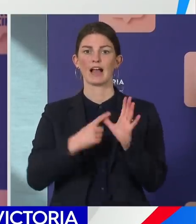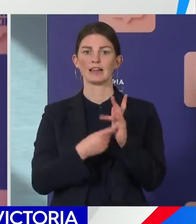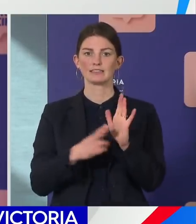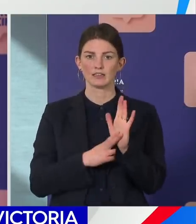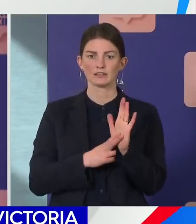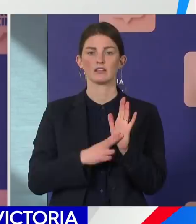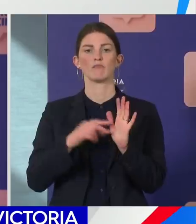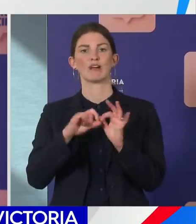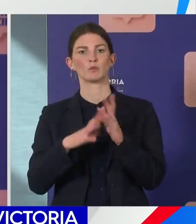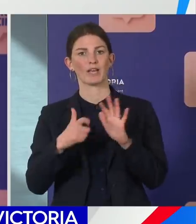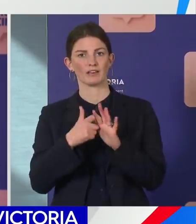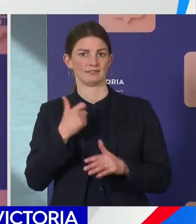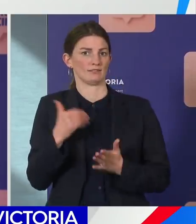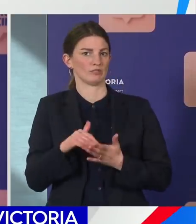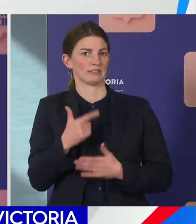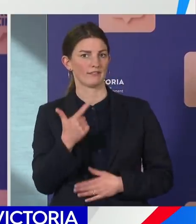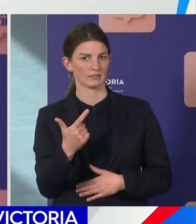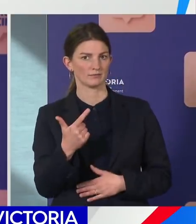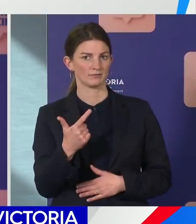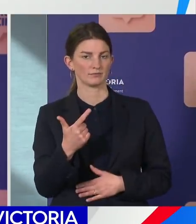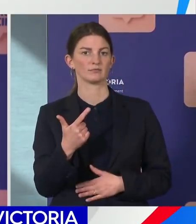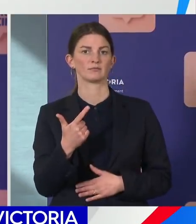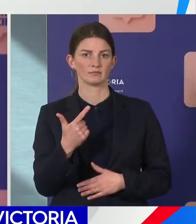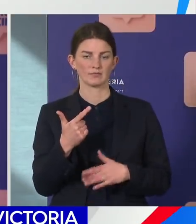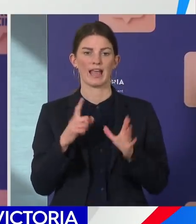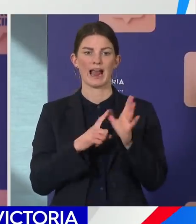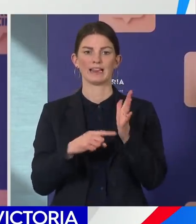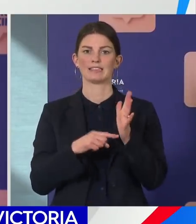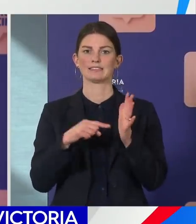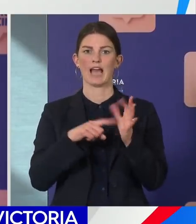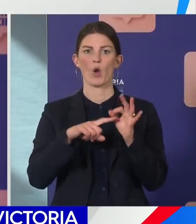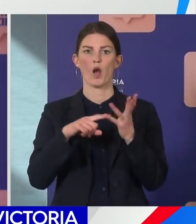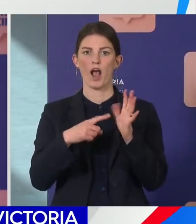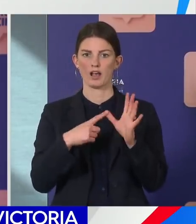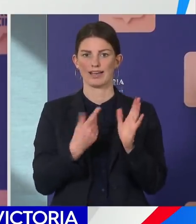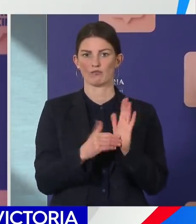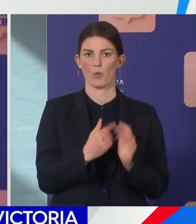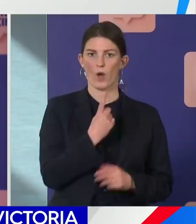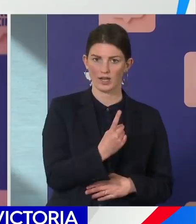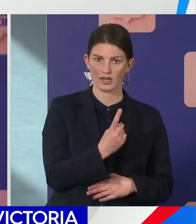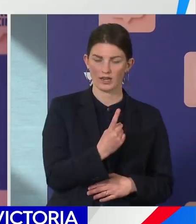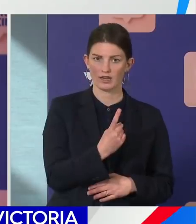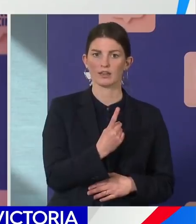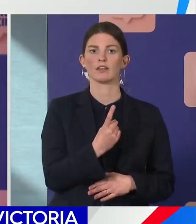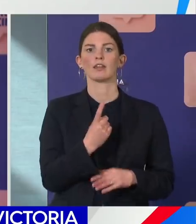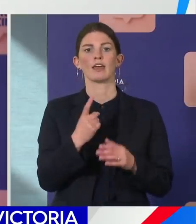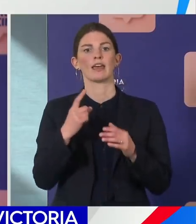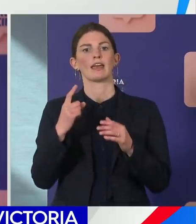area, one associated with Altaco College and one case in the city of Dandenong.